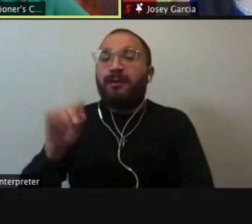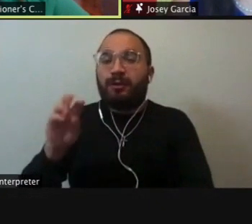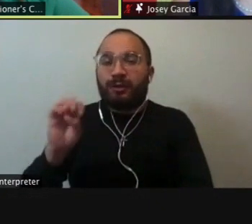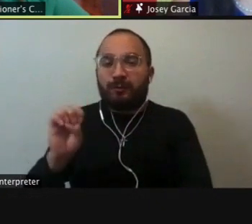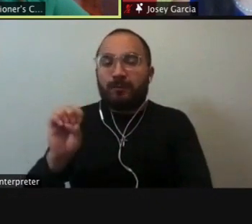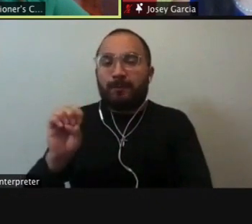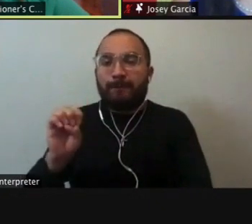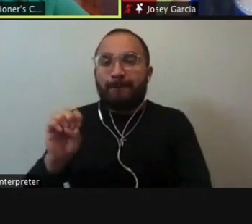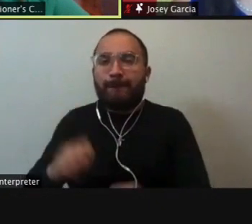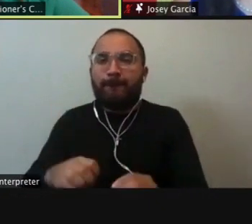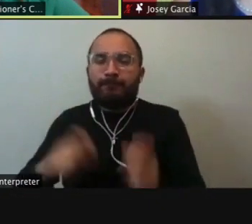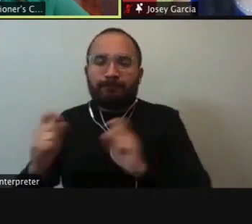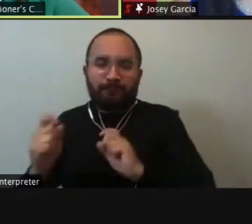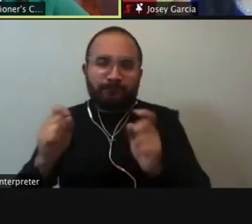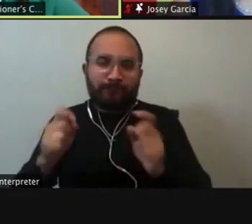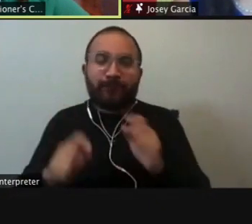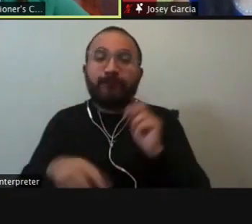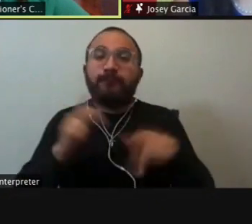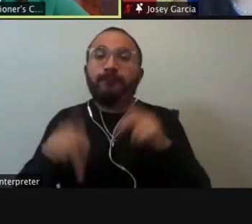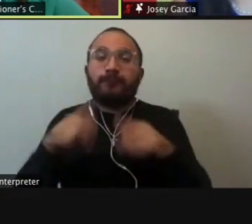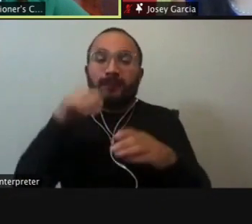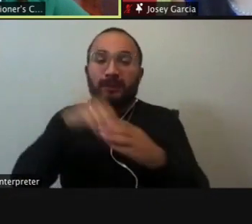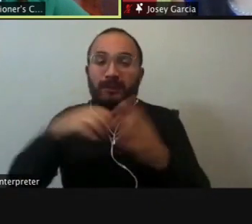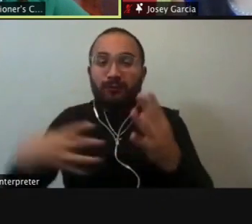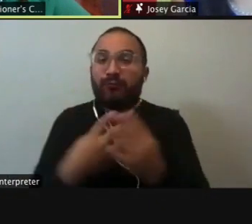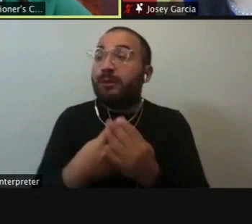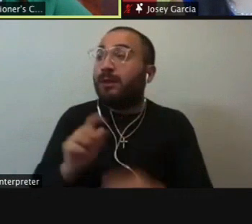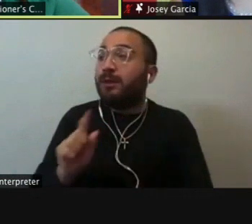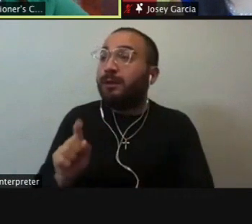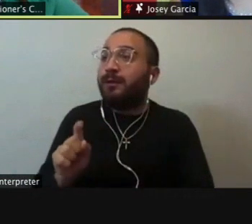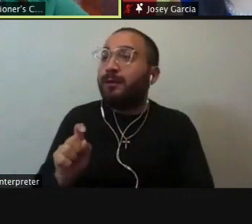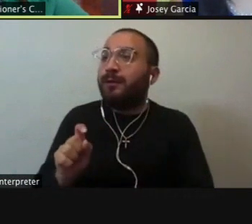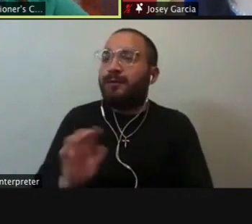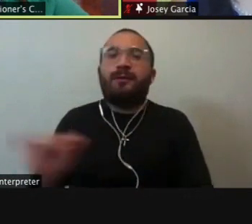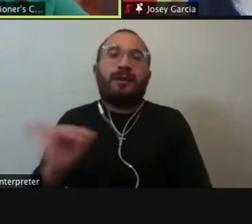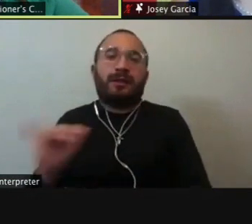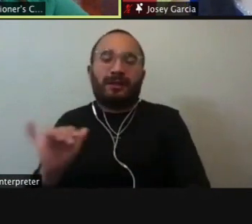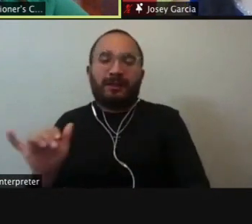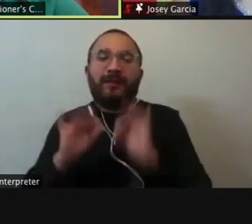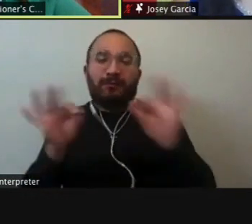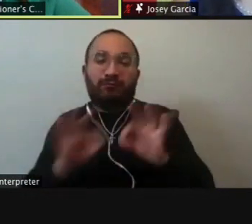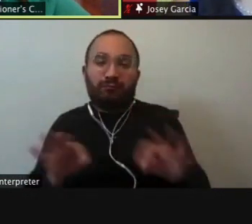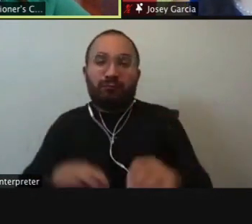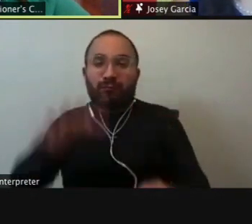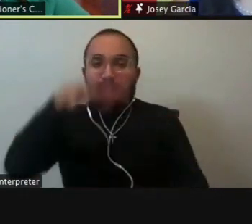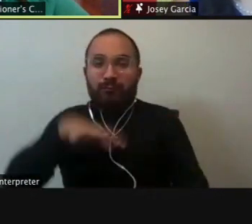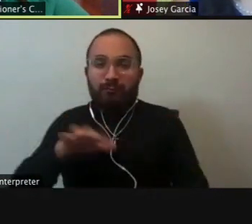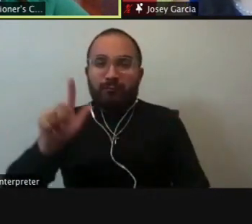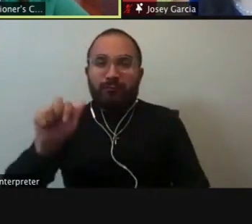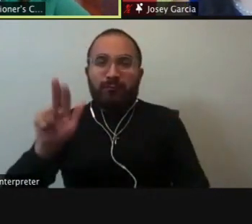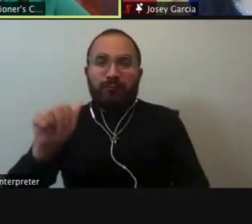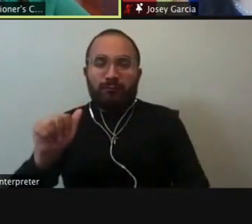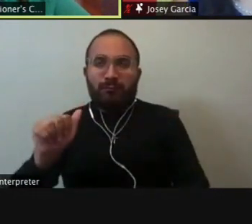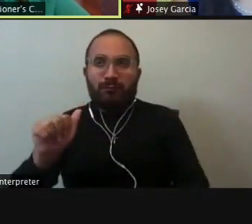to reduce recidivism? Uh, I would also support that. Um, as Mr. Lada said, it's going to be very important. Anything we can do